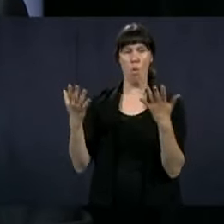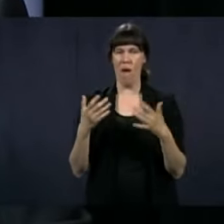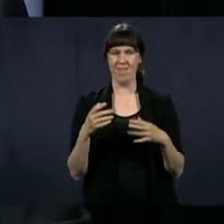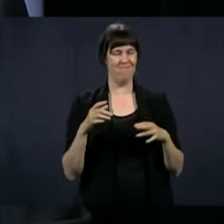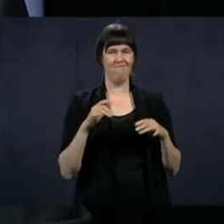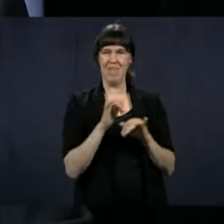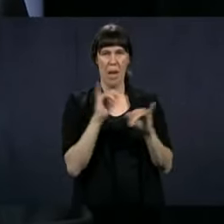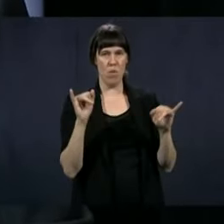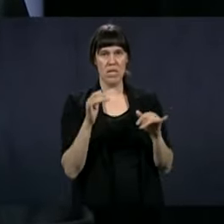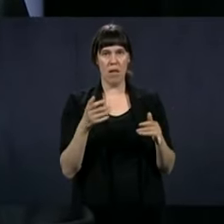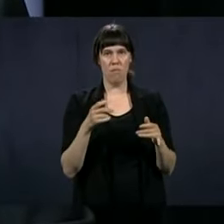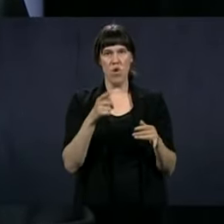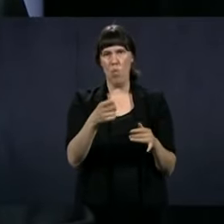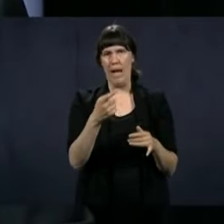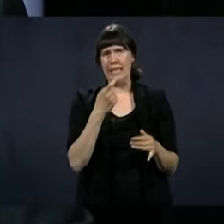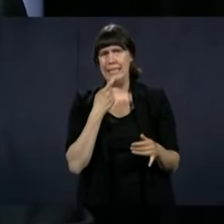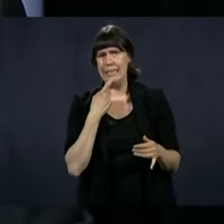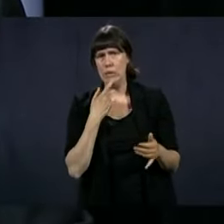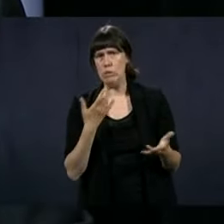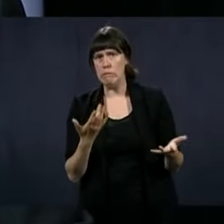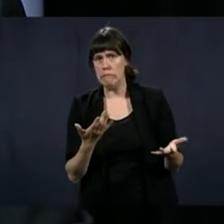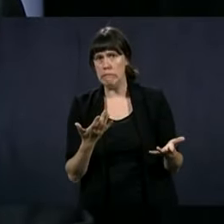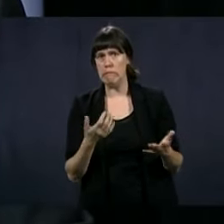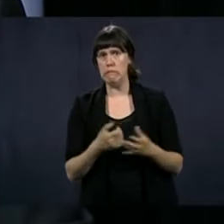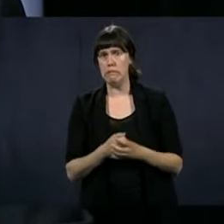somehow? Well,